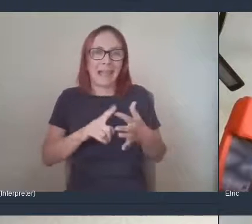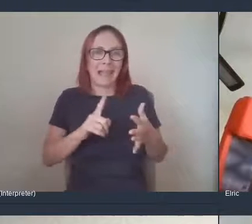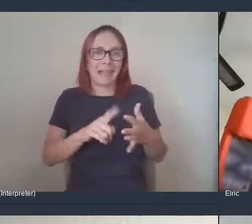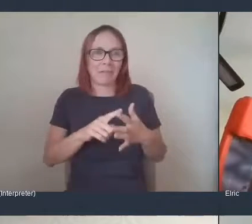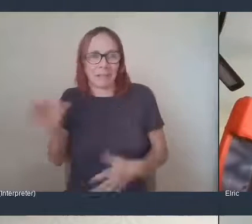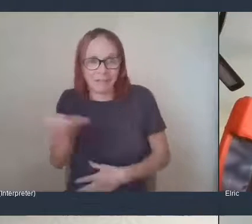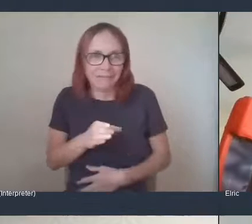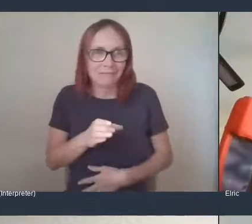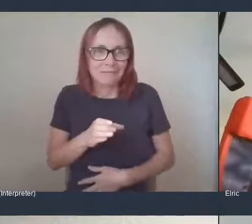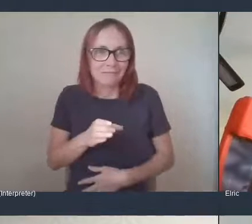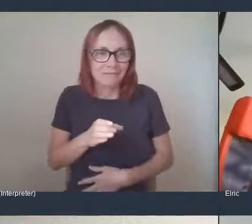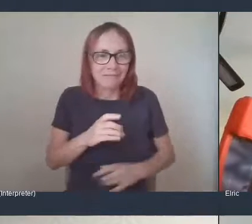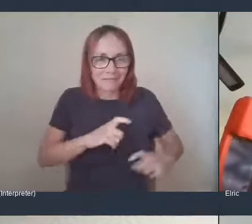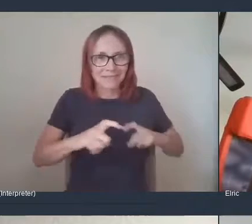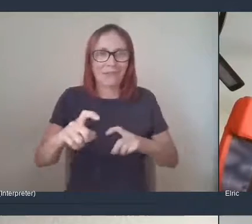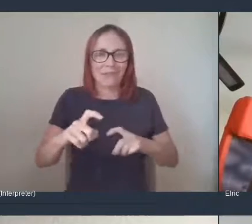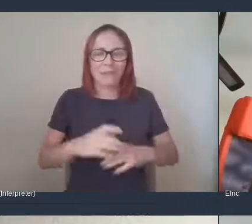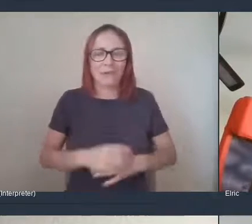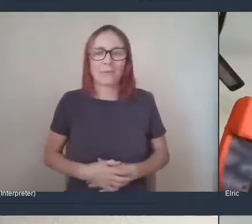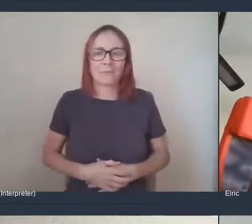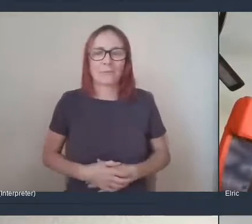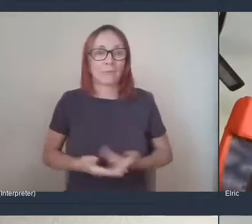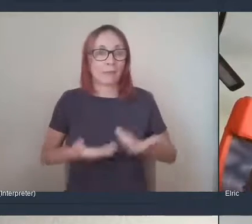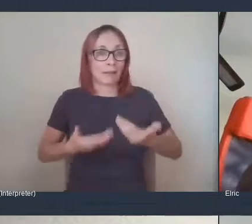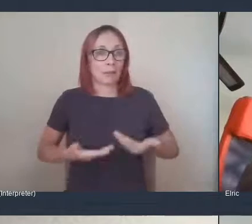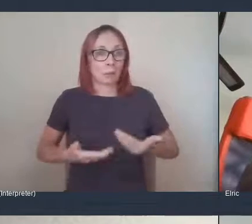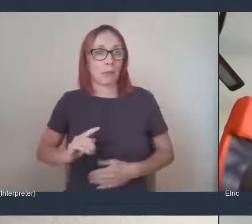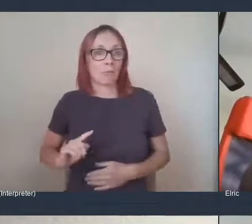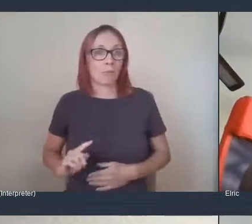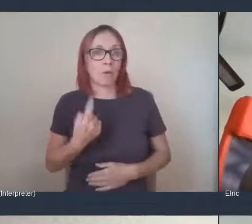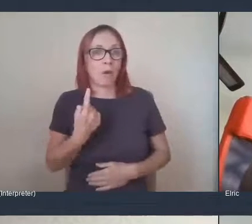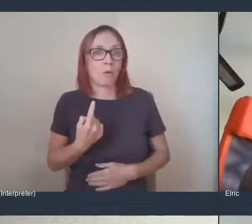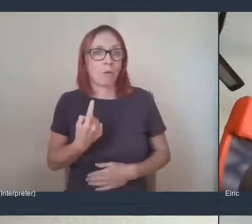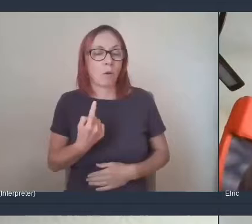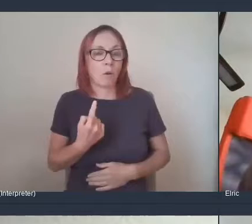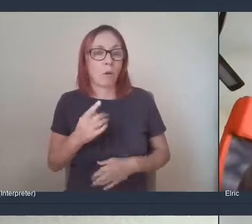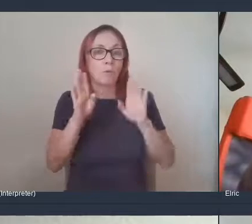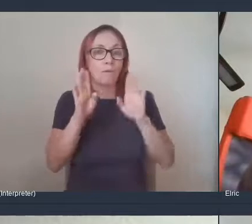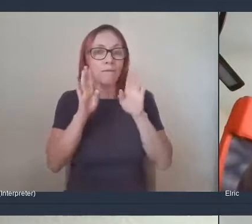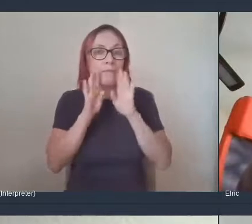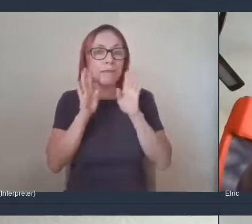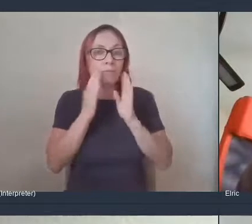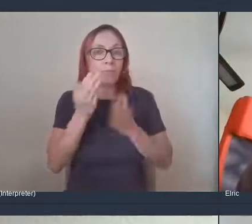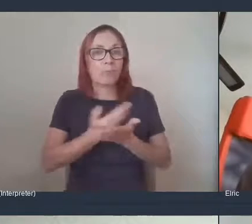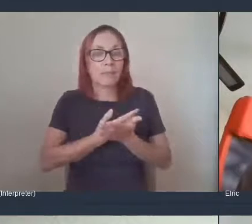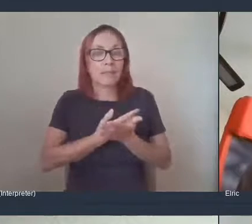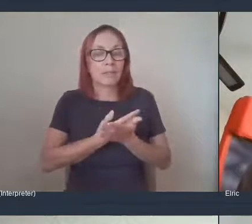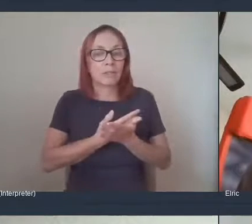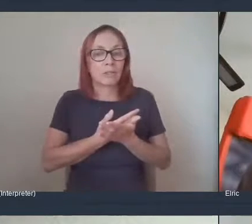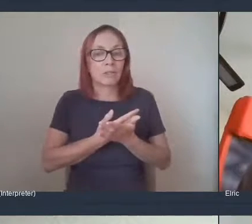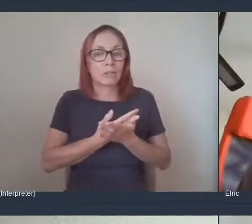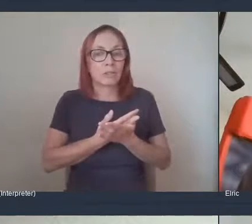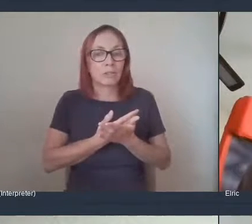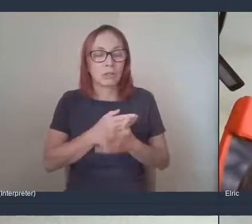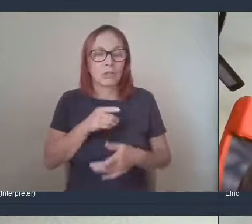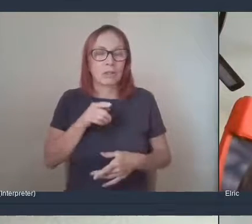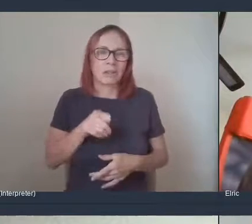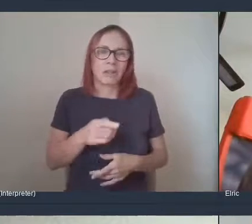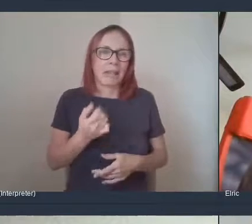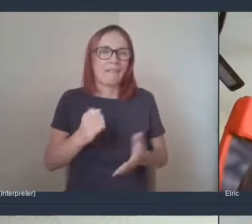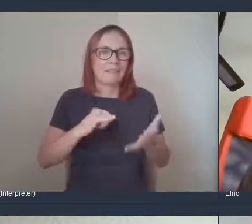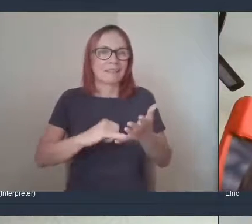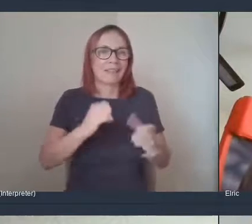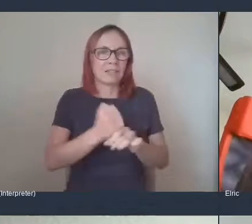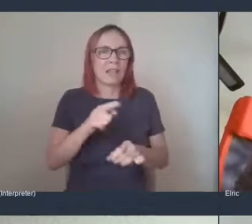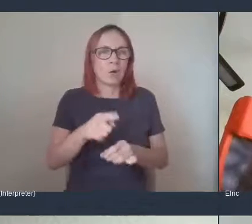So, today at one o'clock on our Diversity Week 5 Facebook page, we have Sadie Brecken, who's an accordion